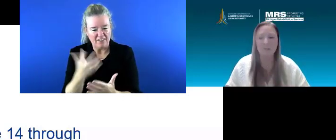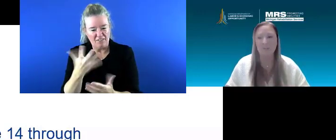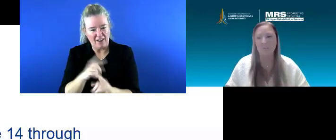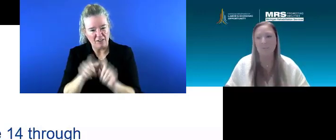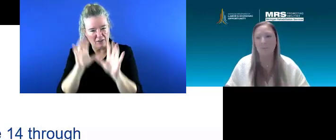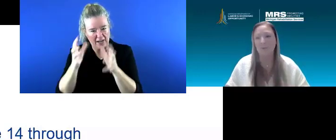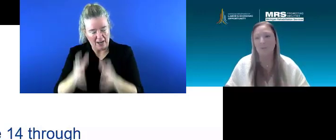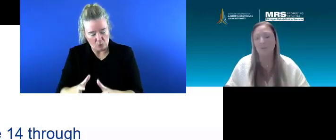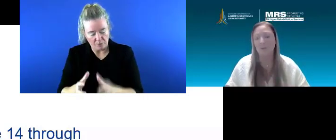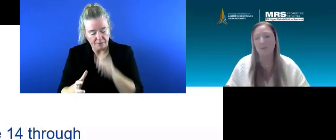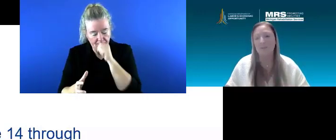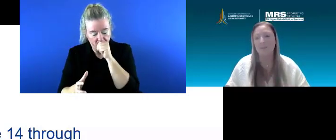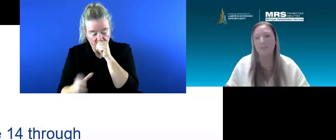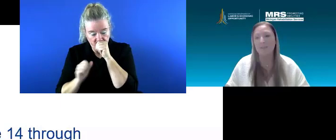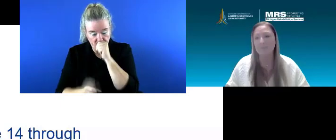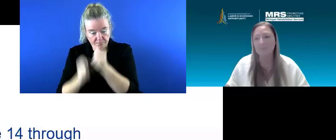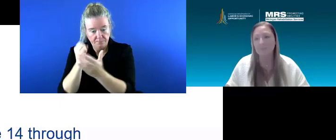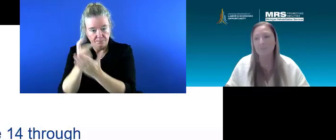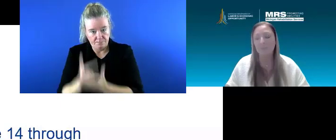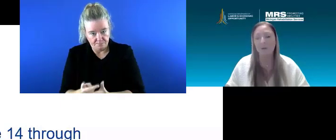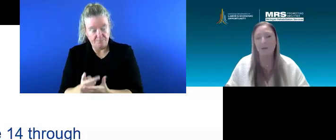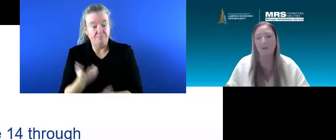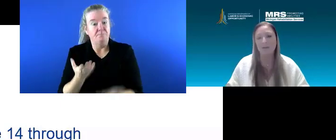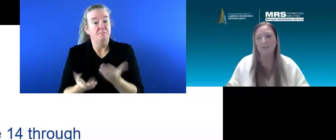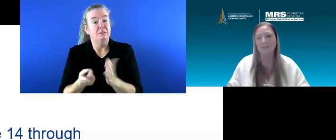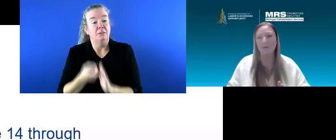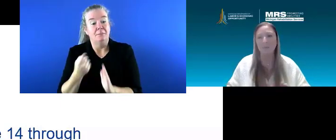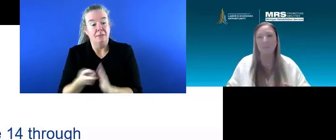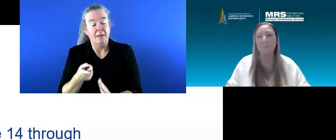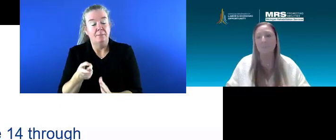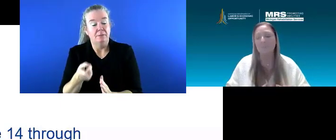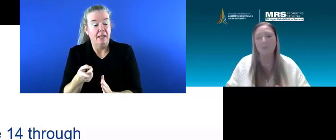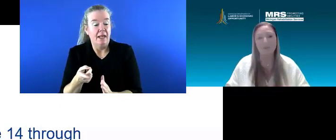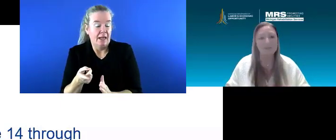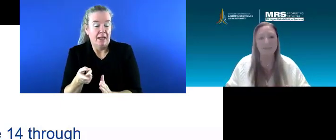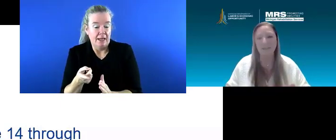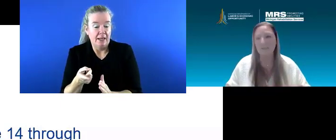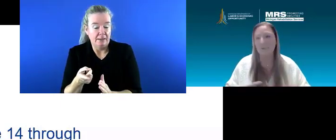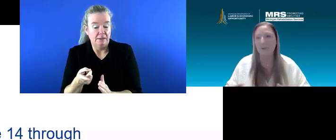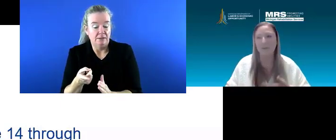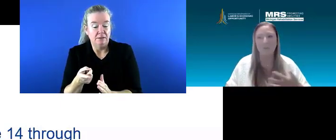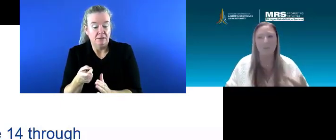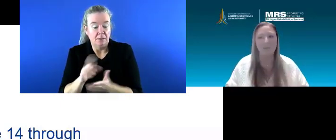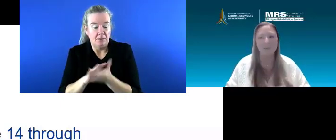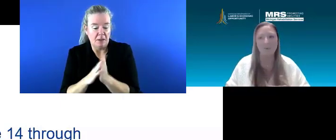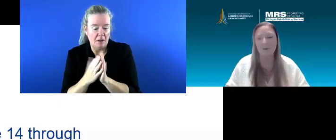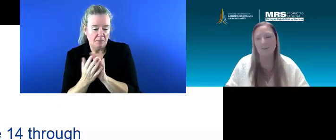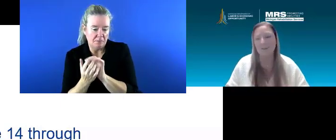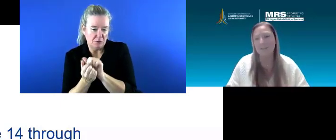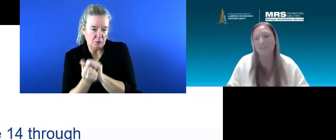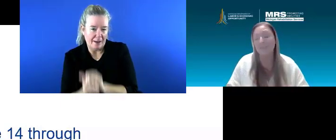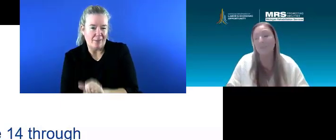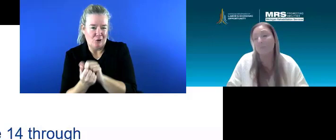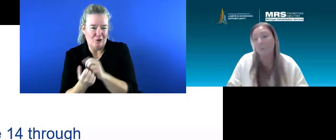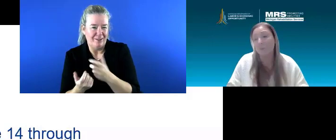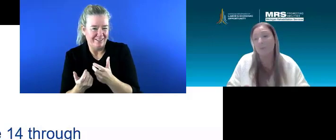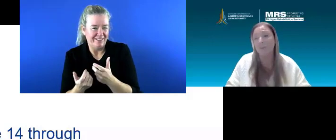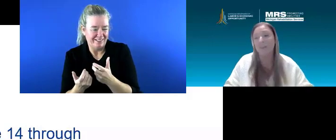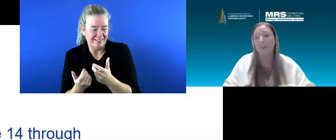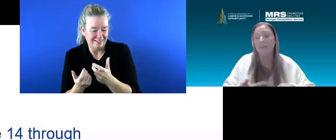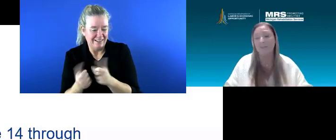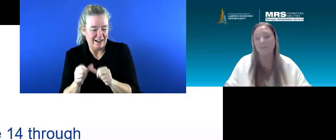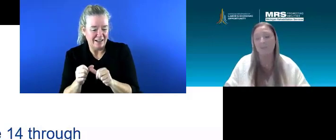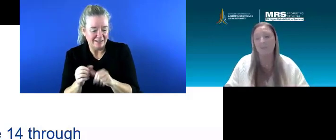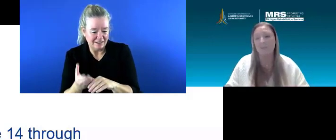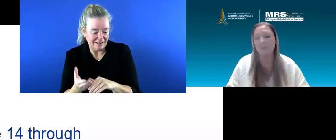categories that we can authorize. They do, you know, melt together and we, you know, are constantly growing